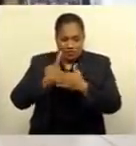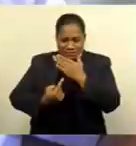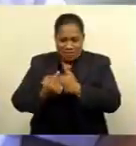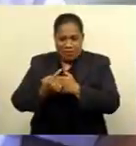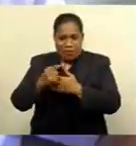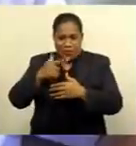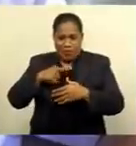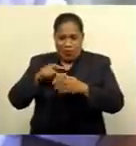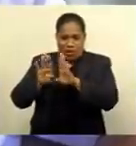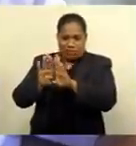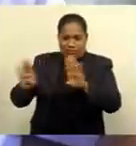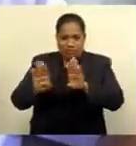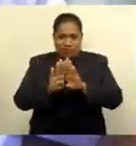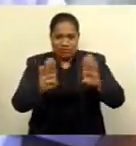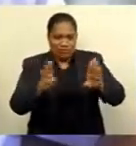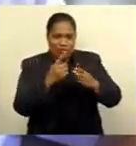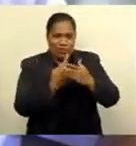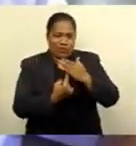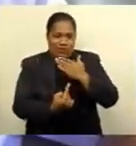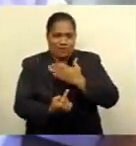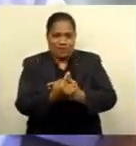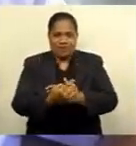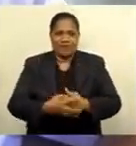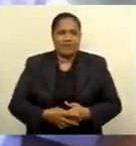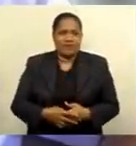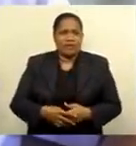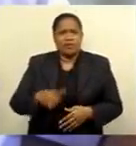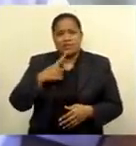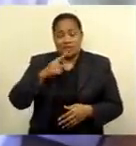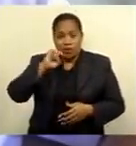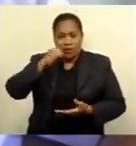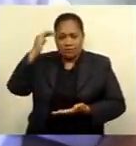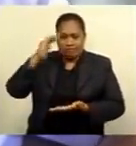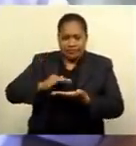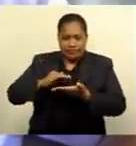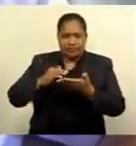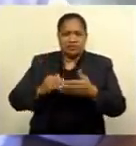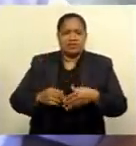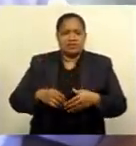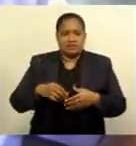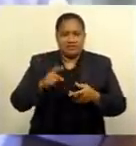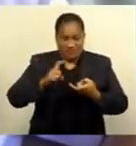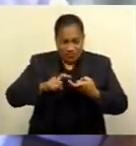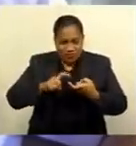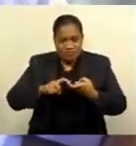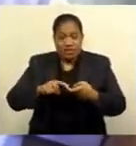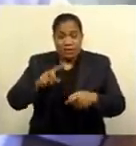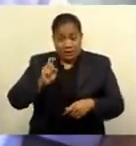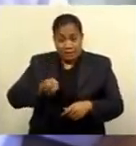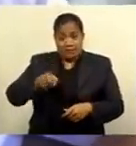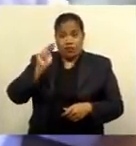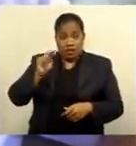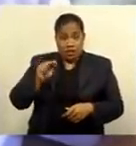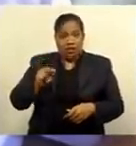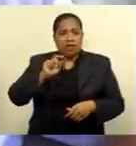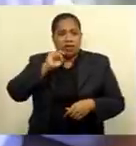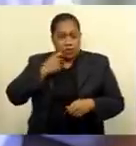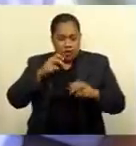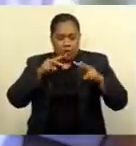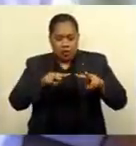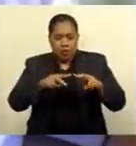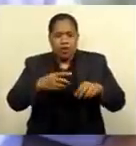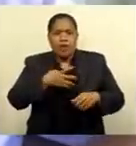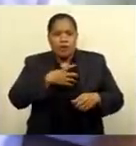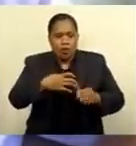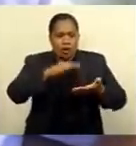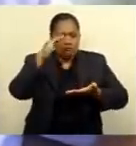I've said prior to Second Way, we have been offering a very discounted rate. We will go by those. And if need be, we need to re-look at further discounting